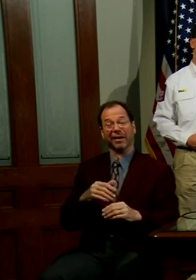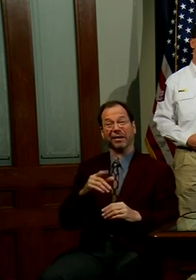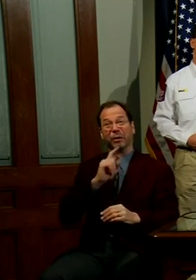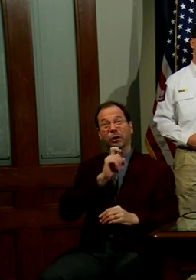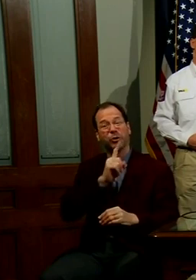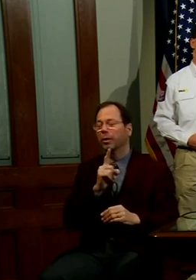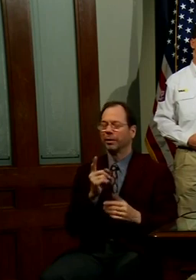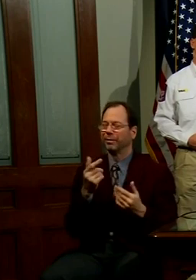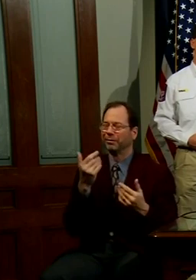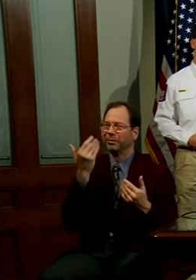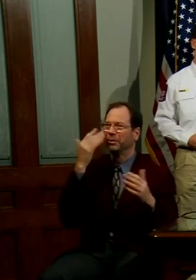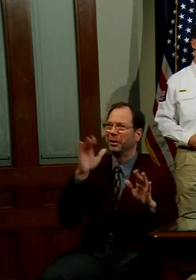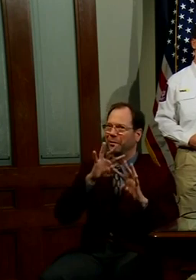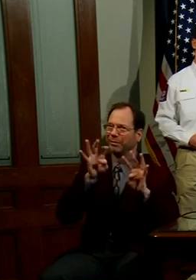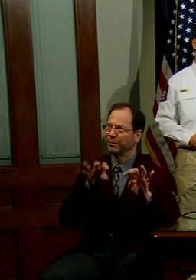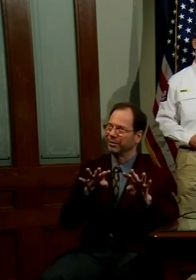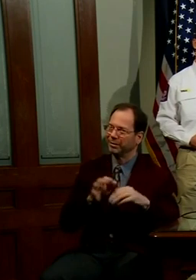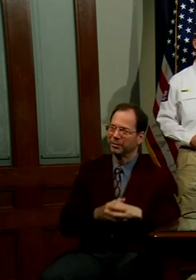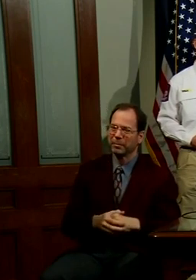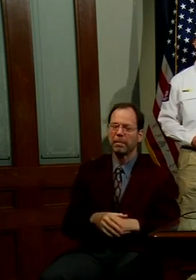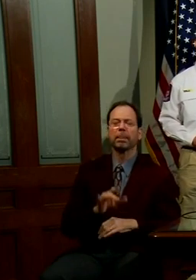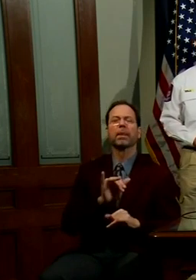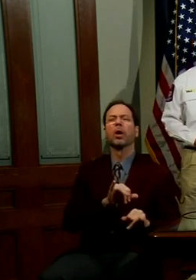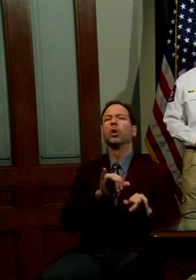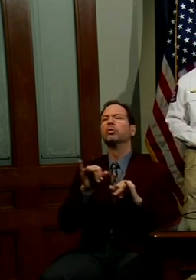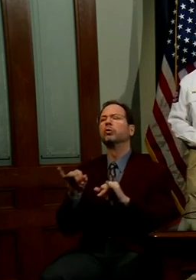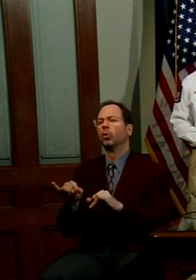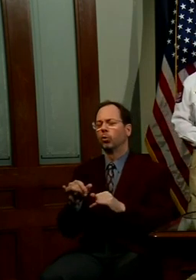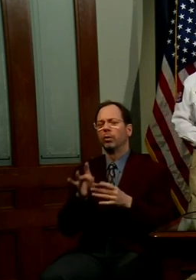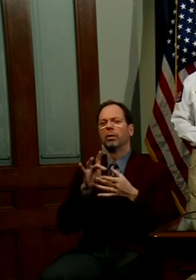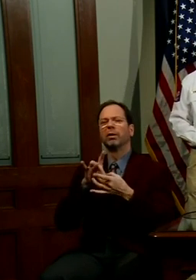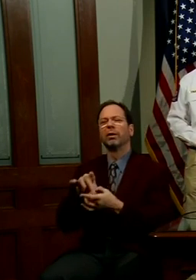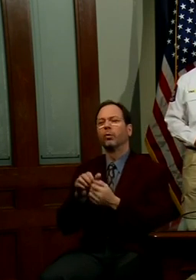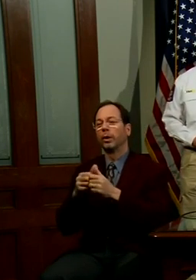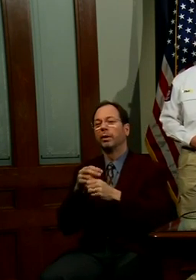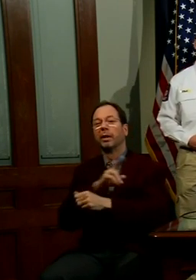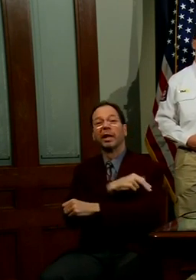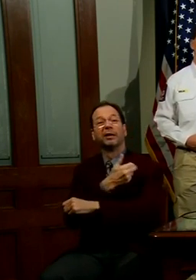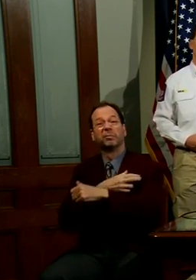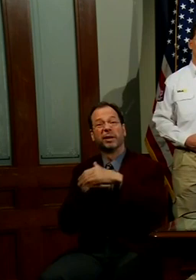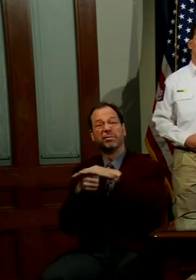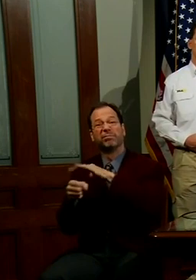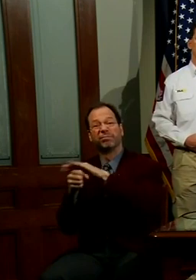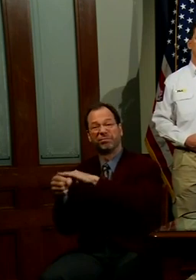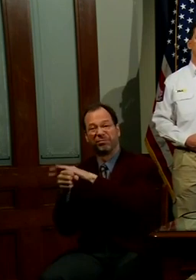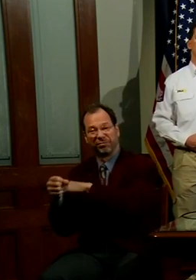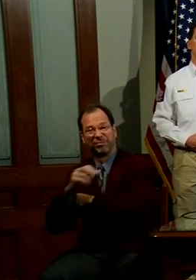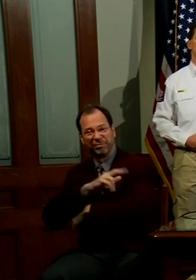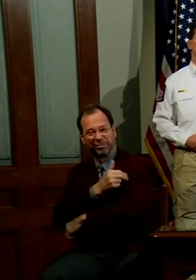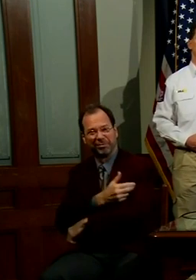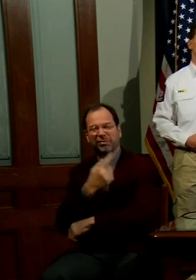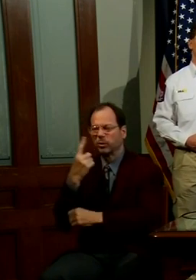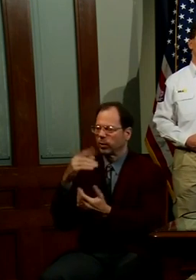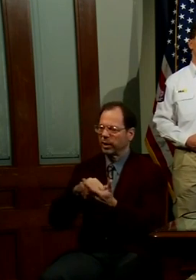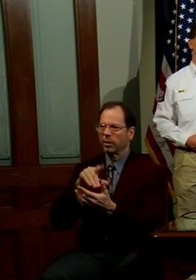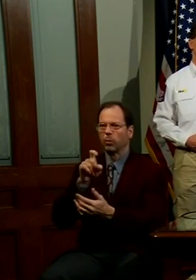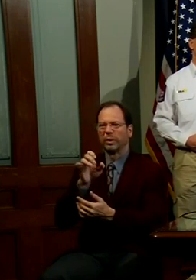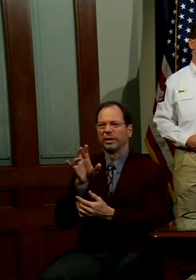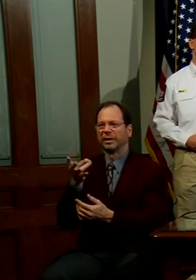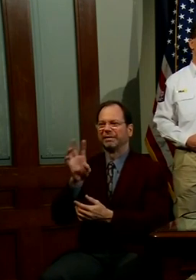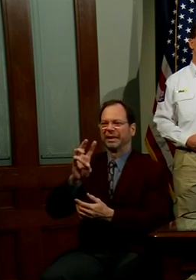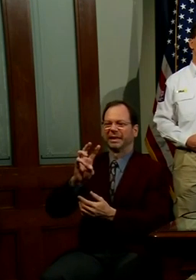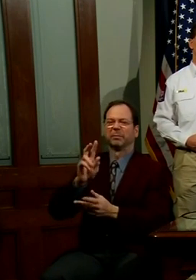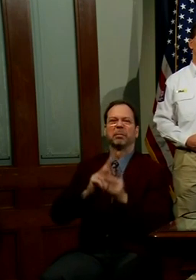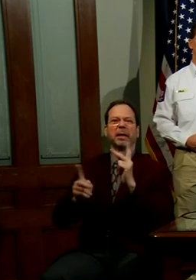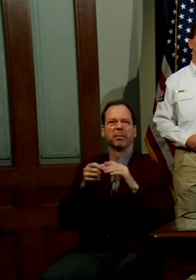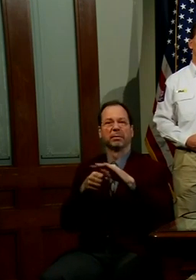Similarly, with regard to hospitalizations, the number I mentioned, about 1,176 people being